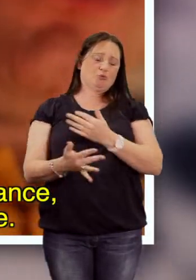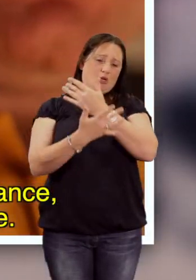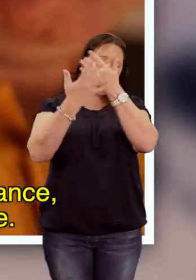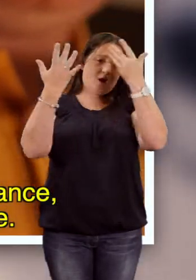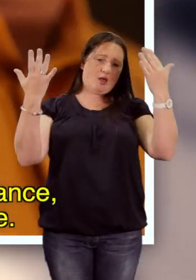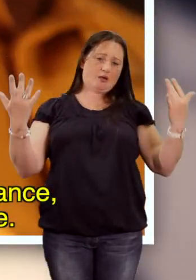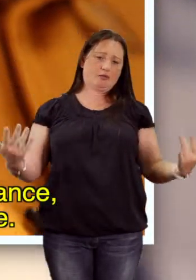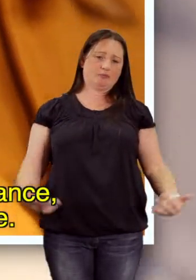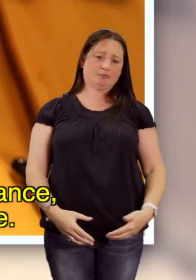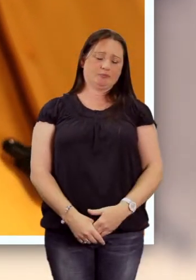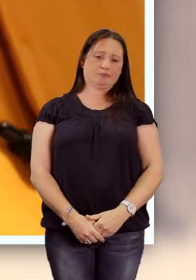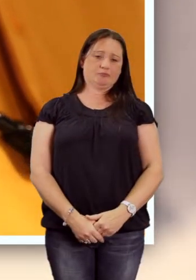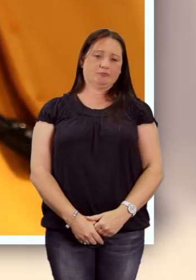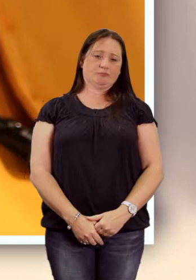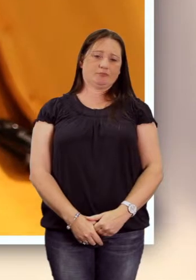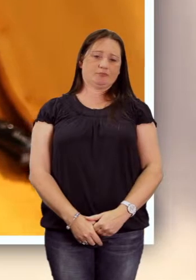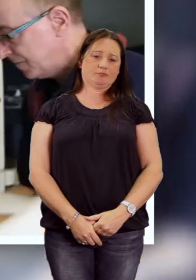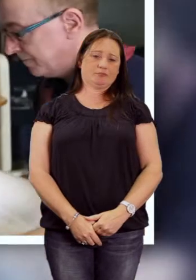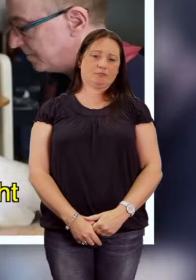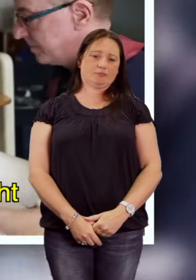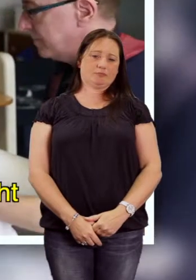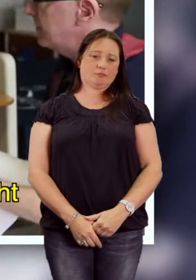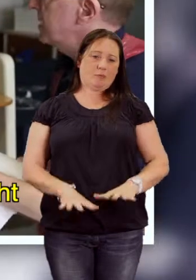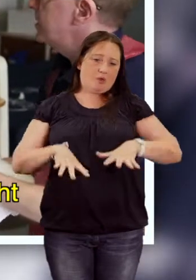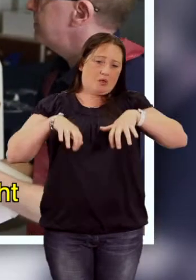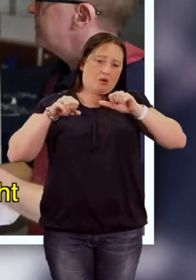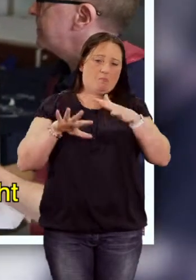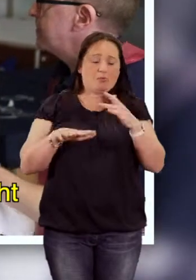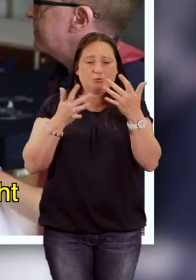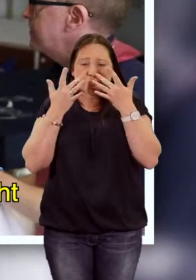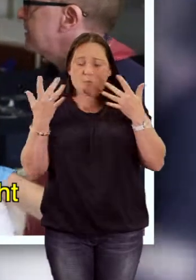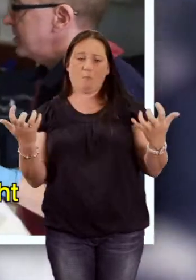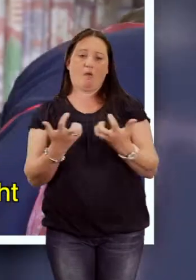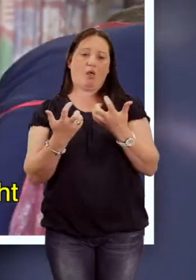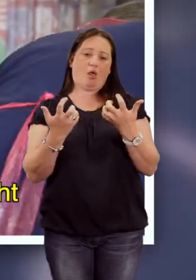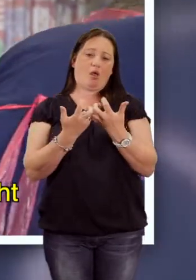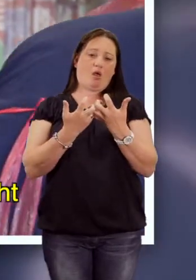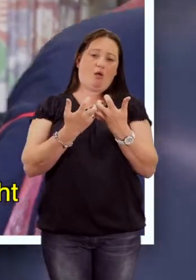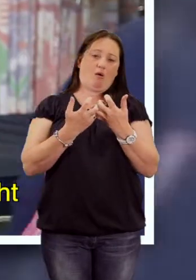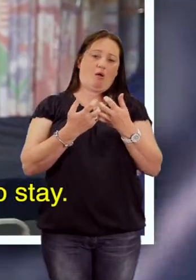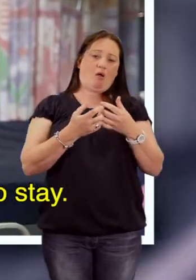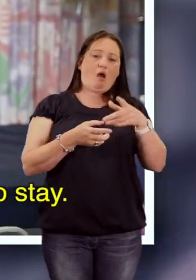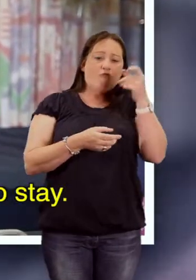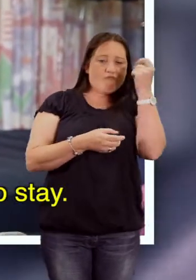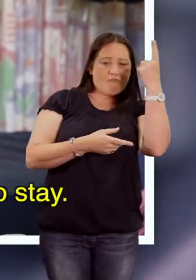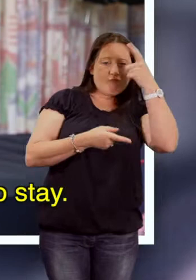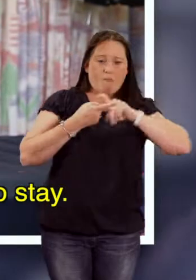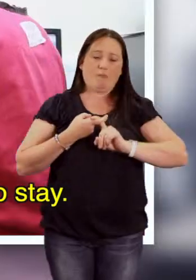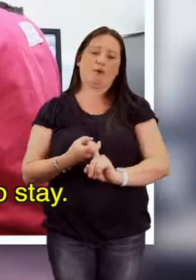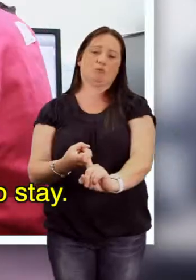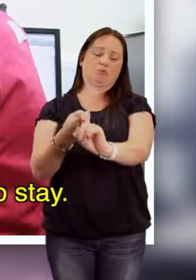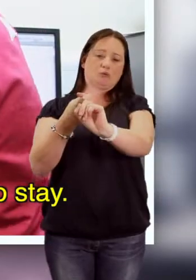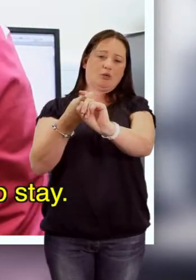chance to shine. This is our chance. In the beginning might show me the way. But once I got